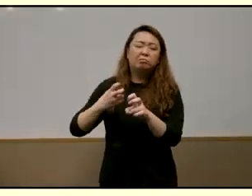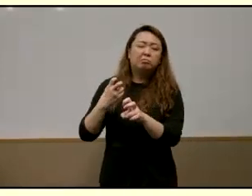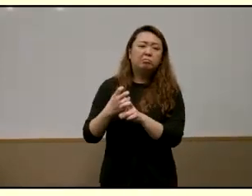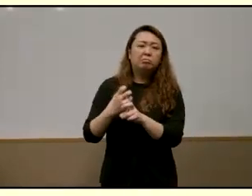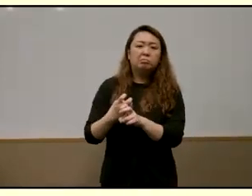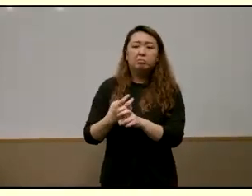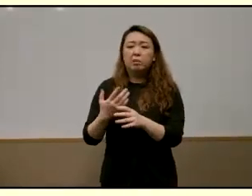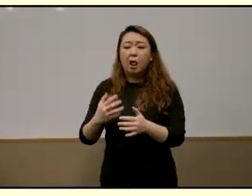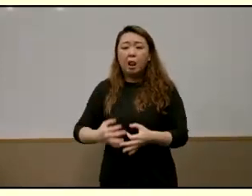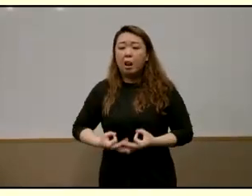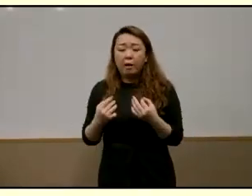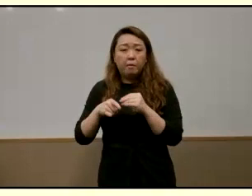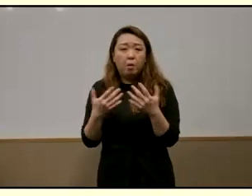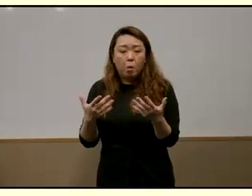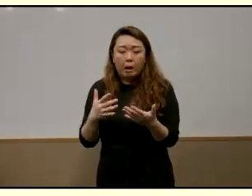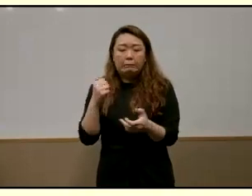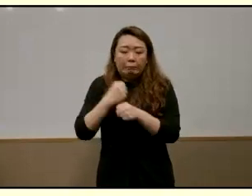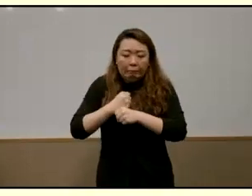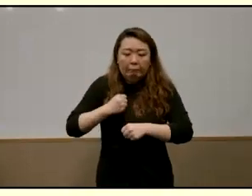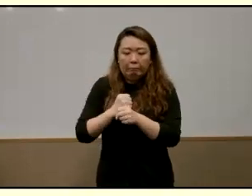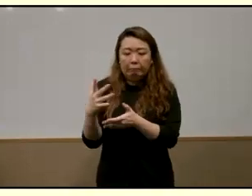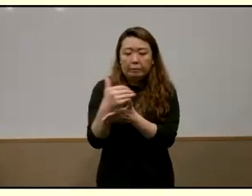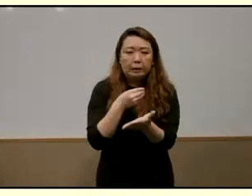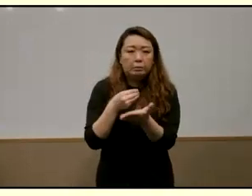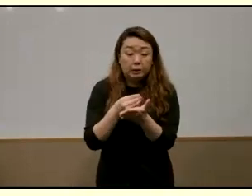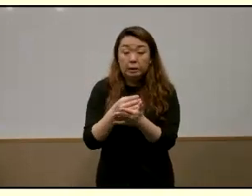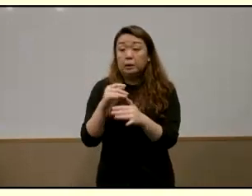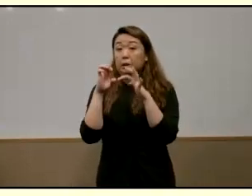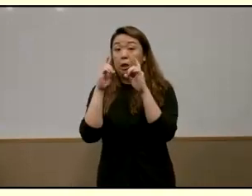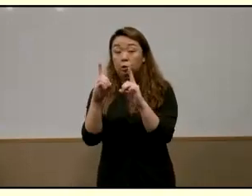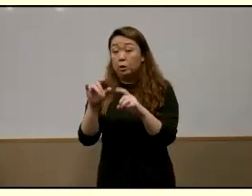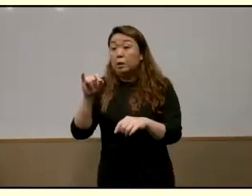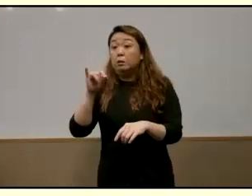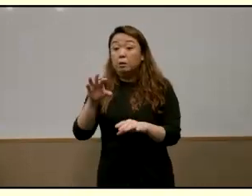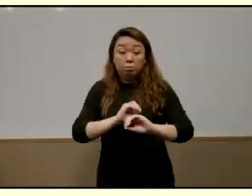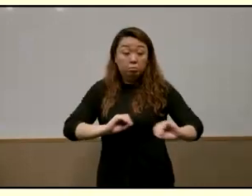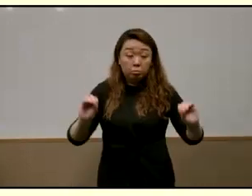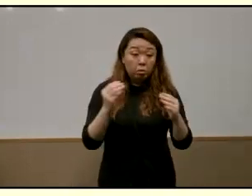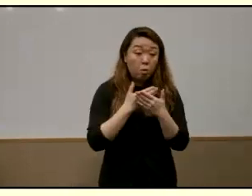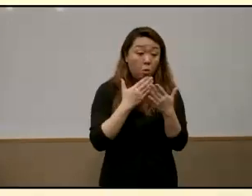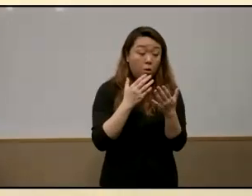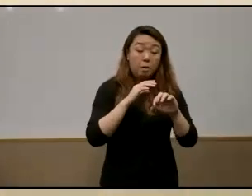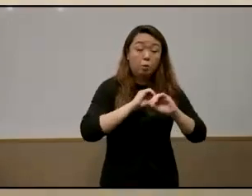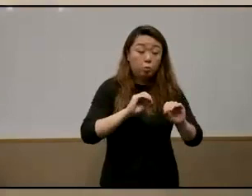and education that's what we see and then if you don't get education and money then people will think that we're useless